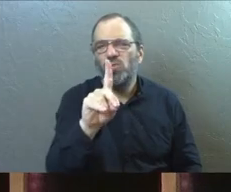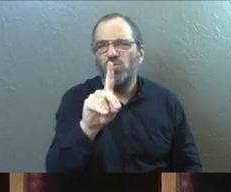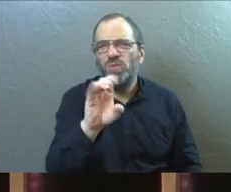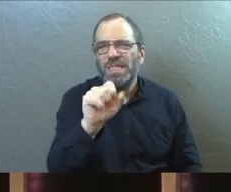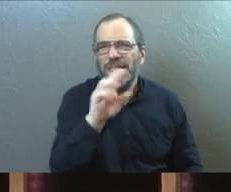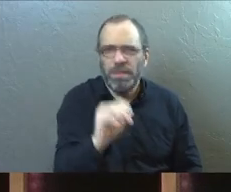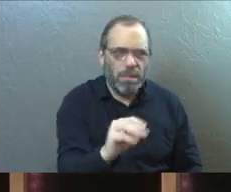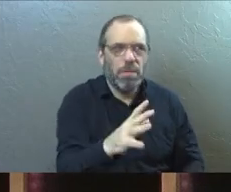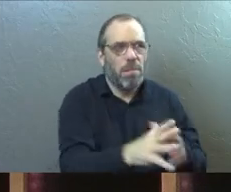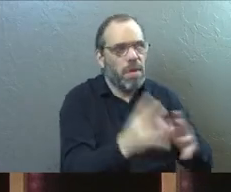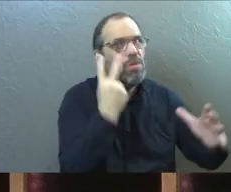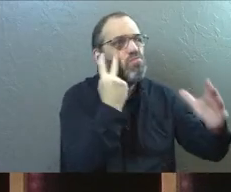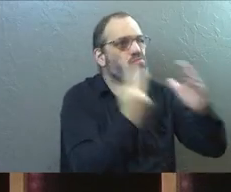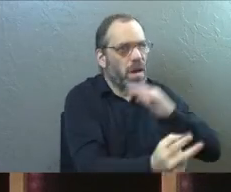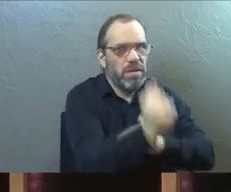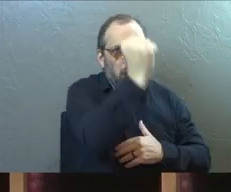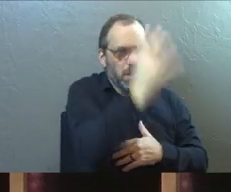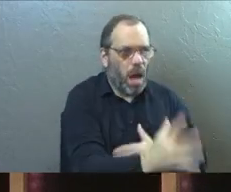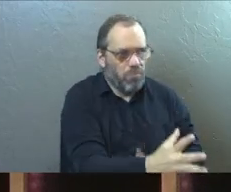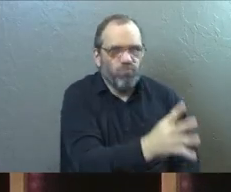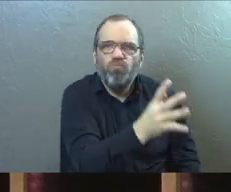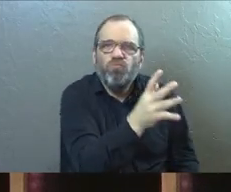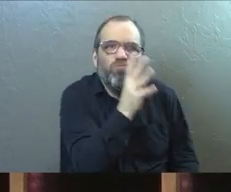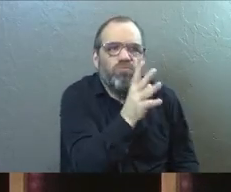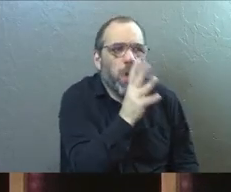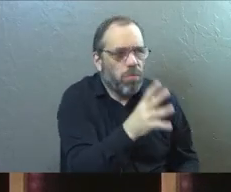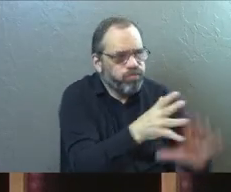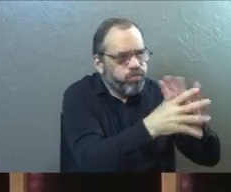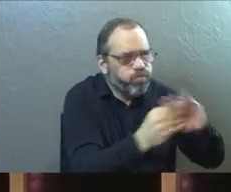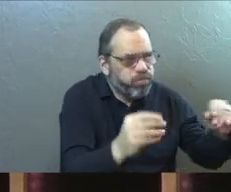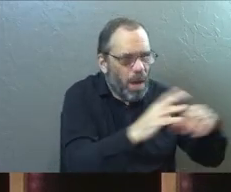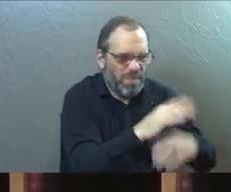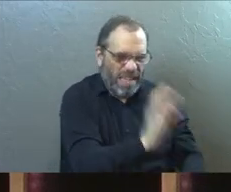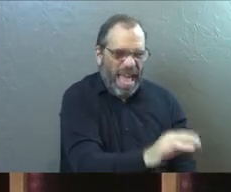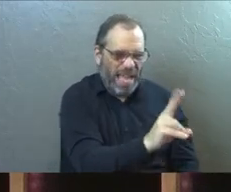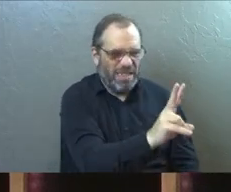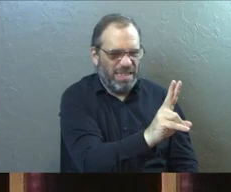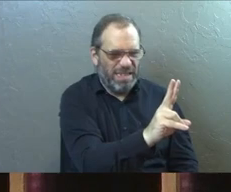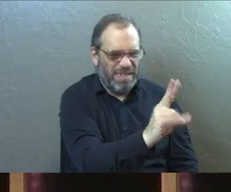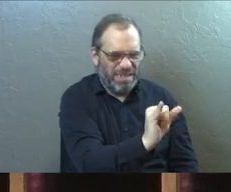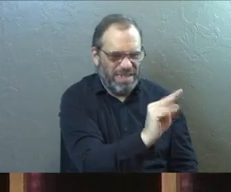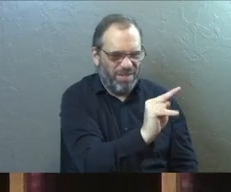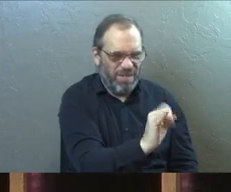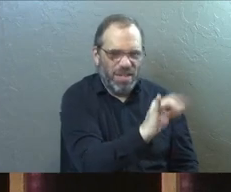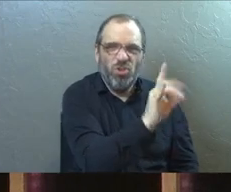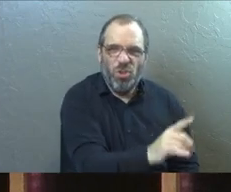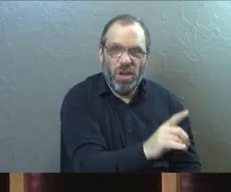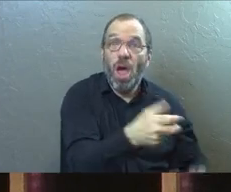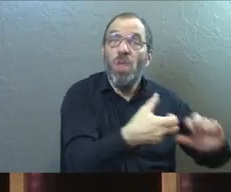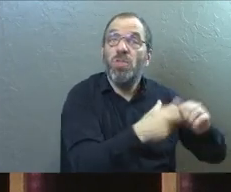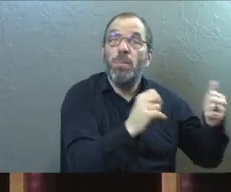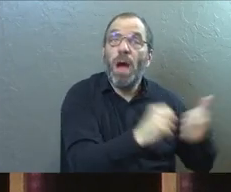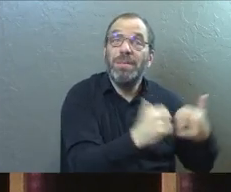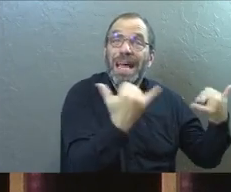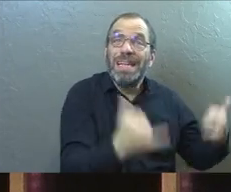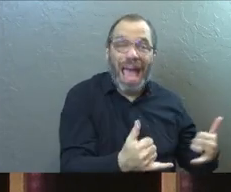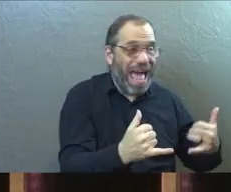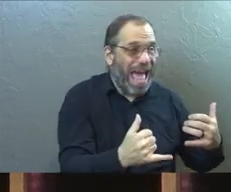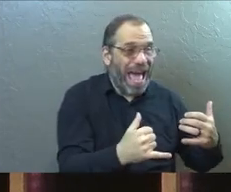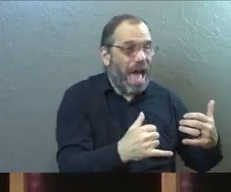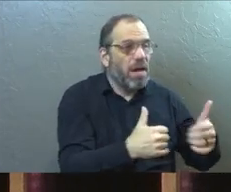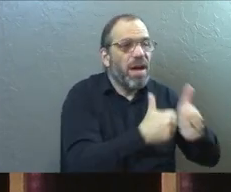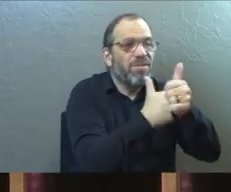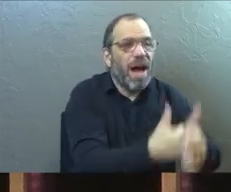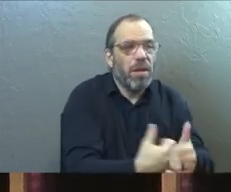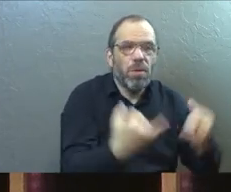And there are many prophecies where God came and spoke about that vineyard that he loved and said, the problem is now they've gone